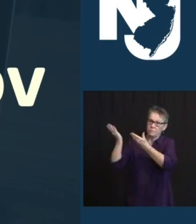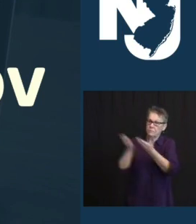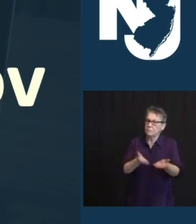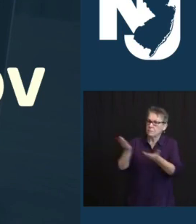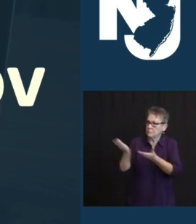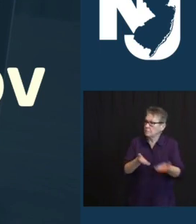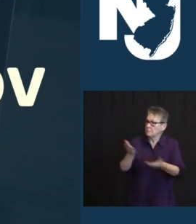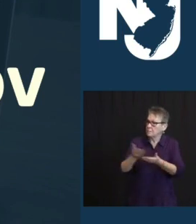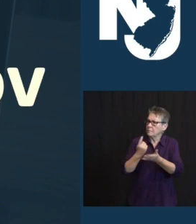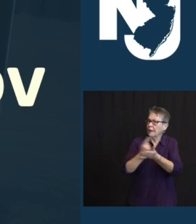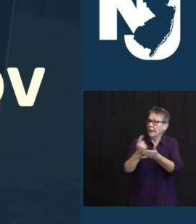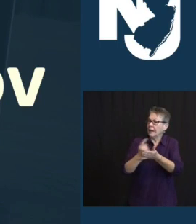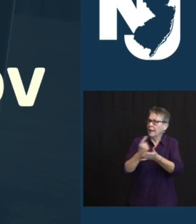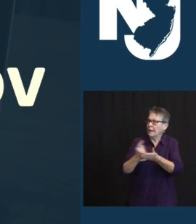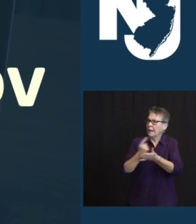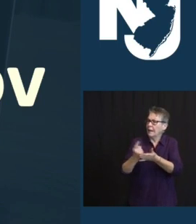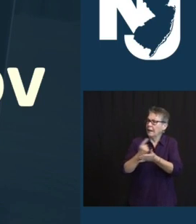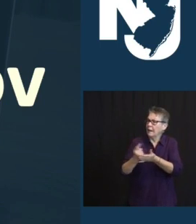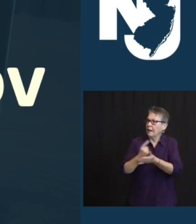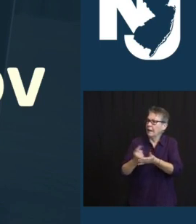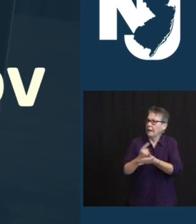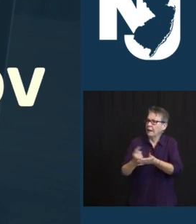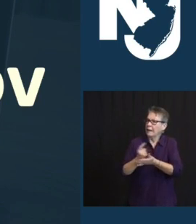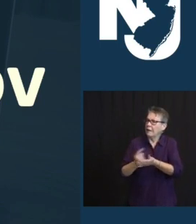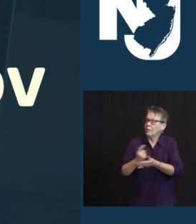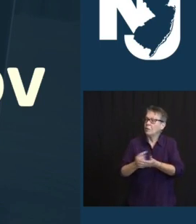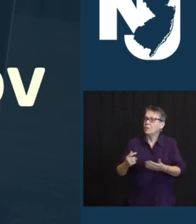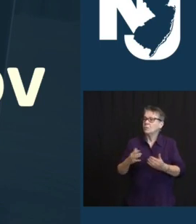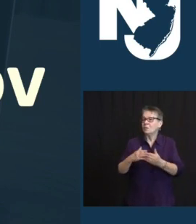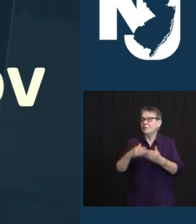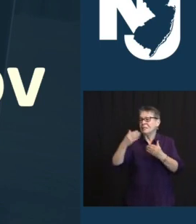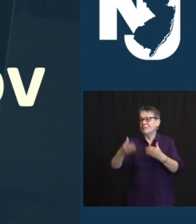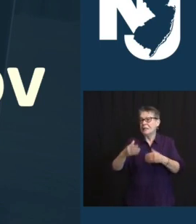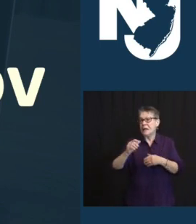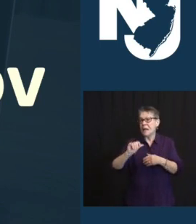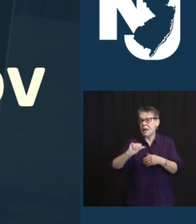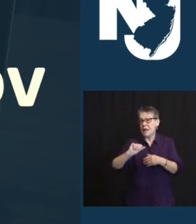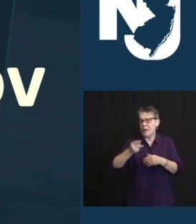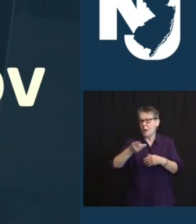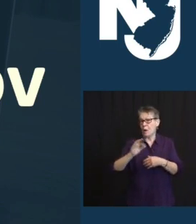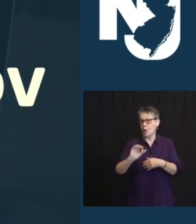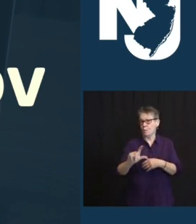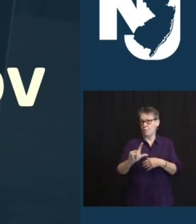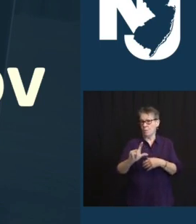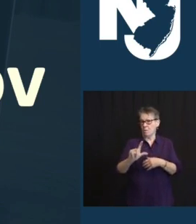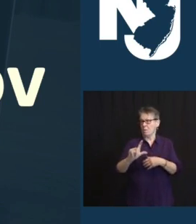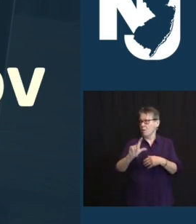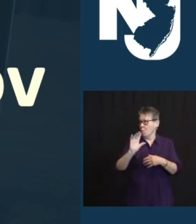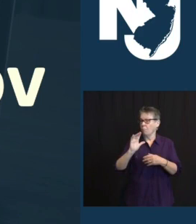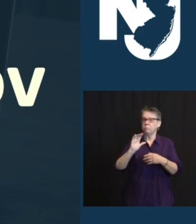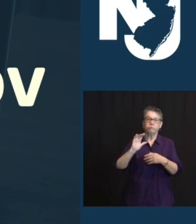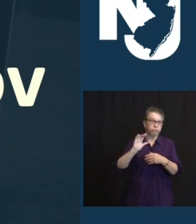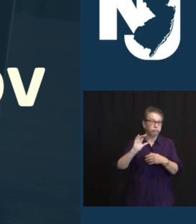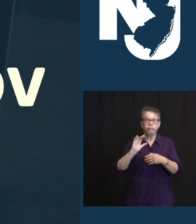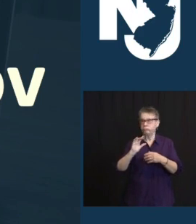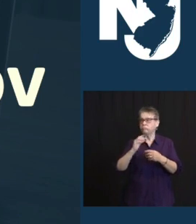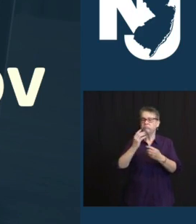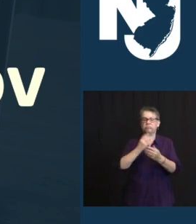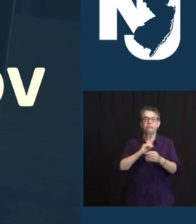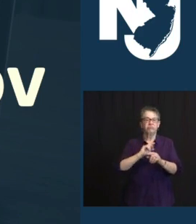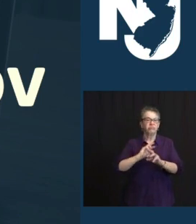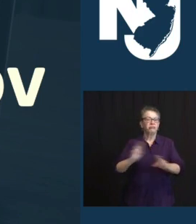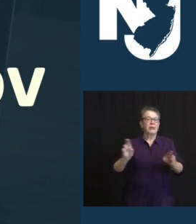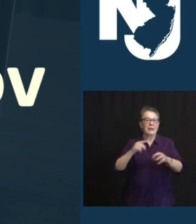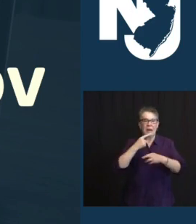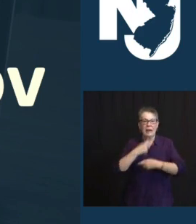ANNOUNCING THIS BROADENING OF ELIGIBILITIES NOW SO THAT THOSE WHO FALL INTO THESE CATEGORIES CAN KNOW WHEN THEY CAN STEP UP TO THE